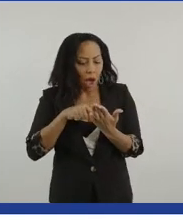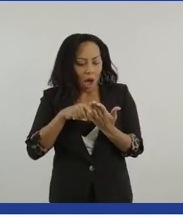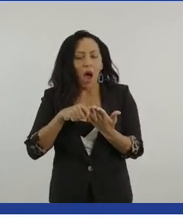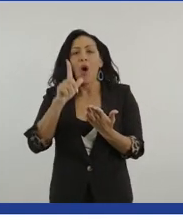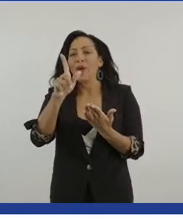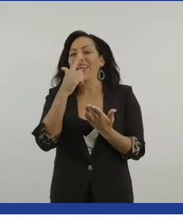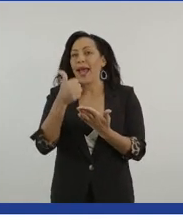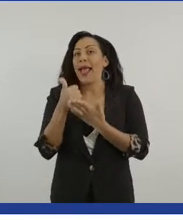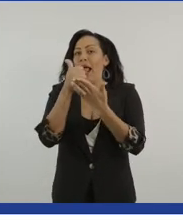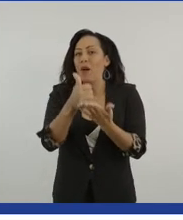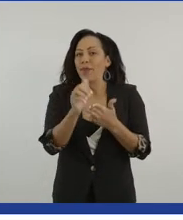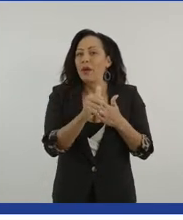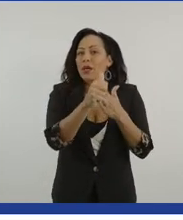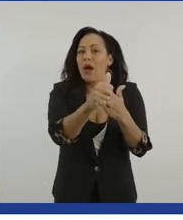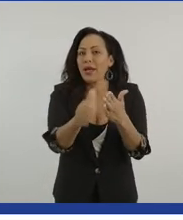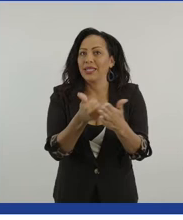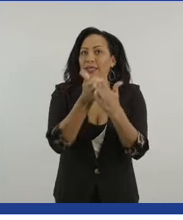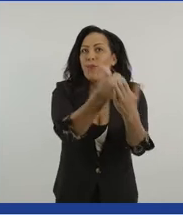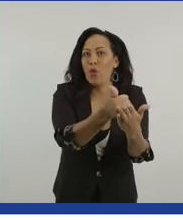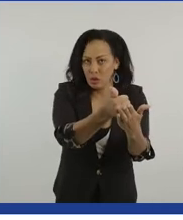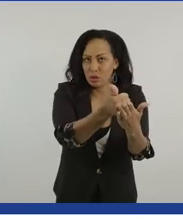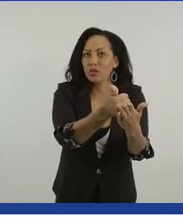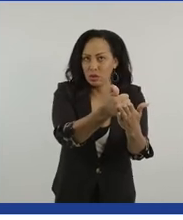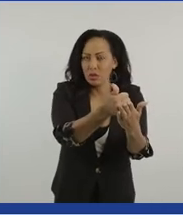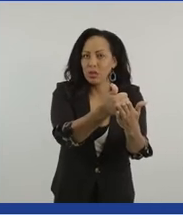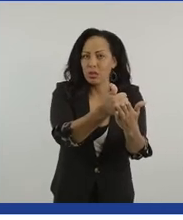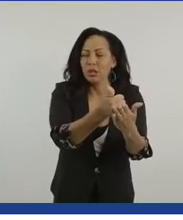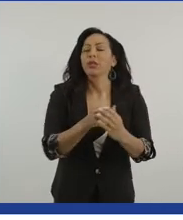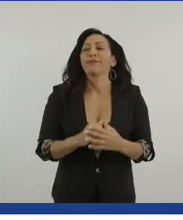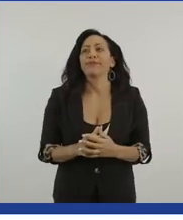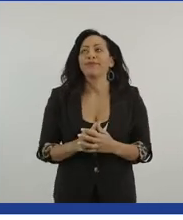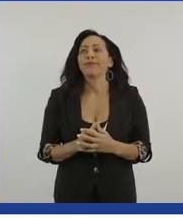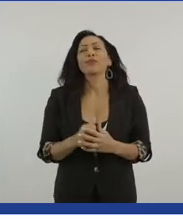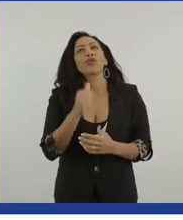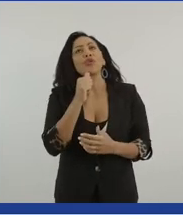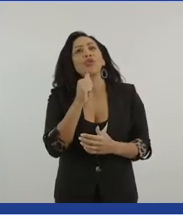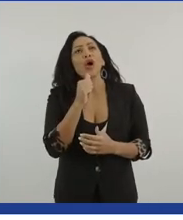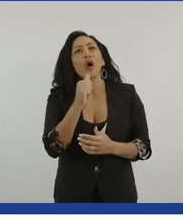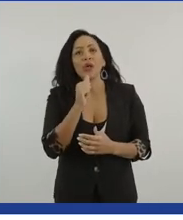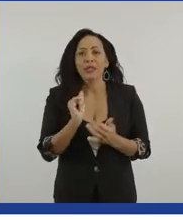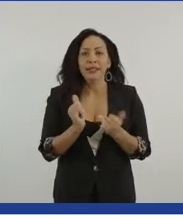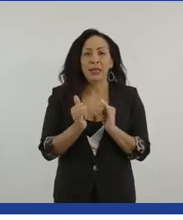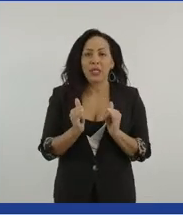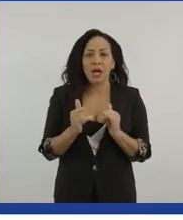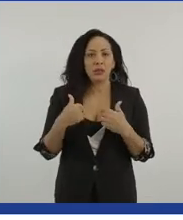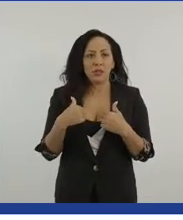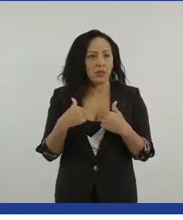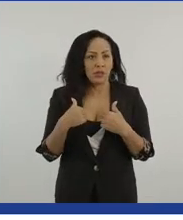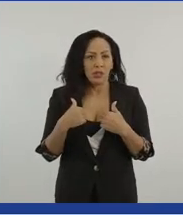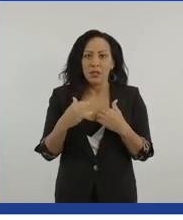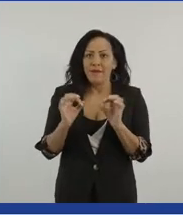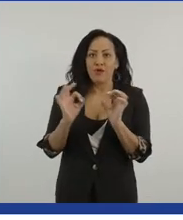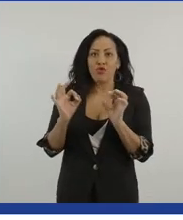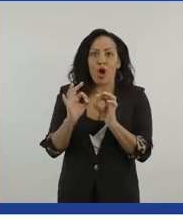really important. I think what happens sometimes is if you don't, um, fit into a box, then you don't get any